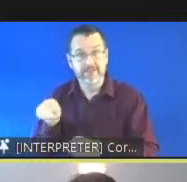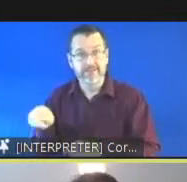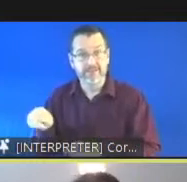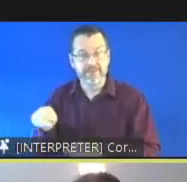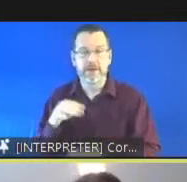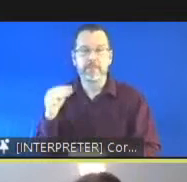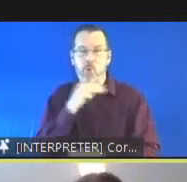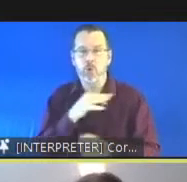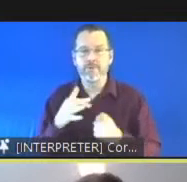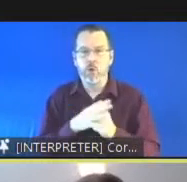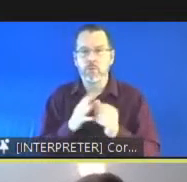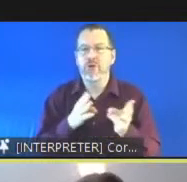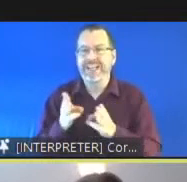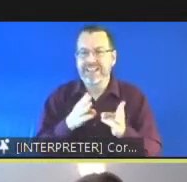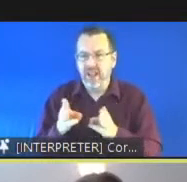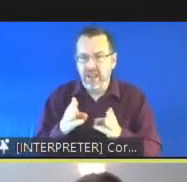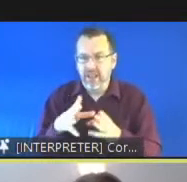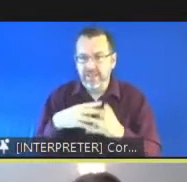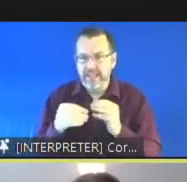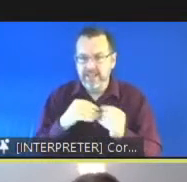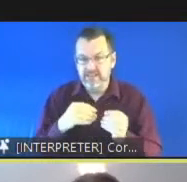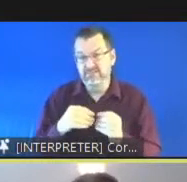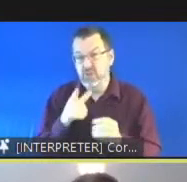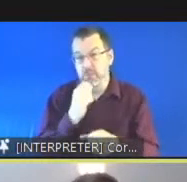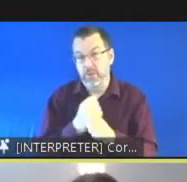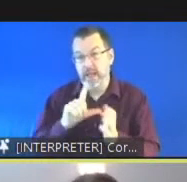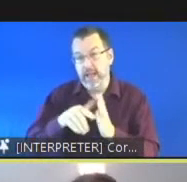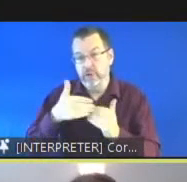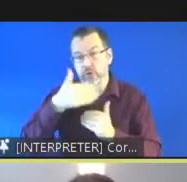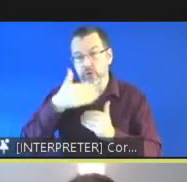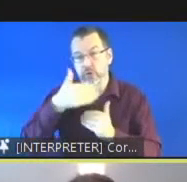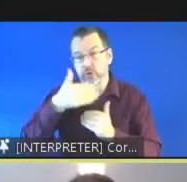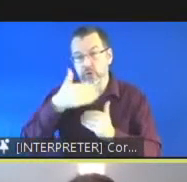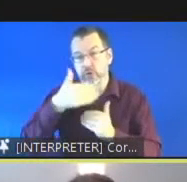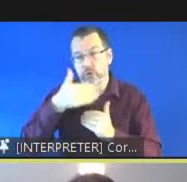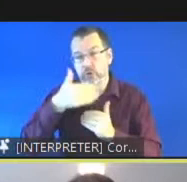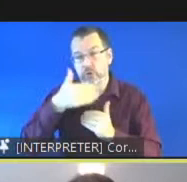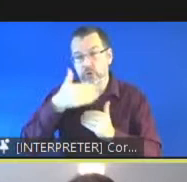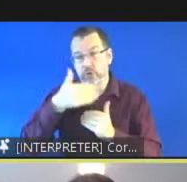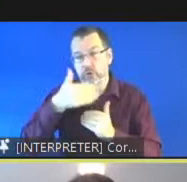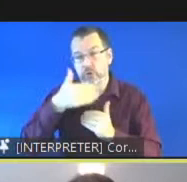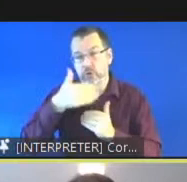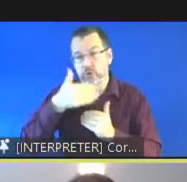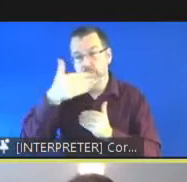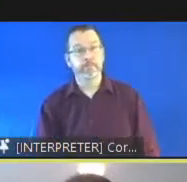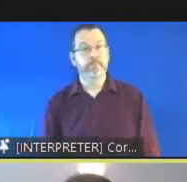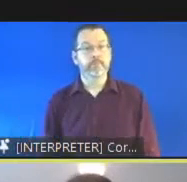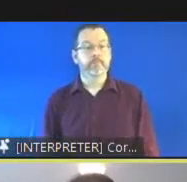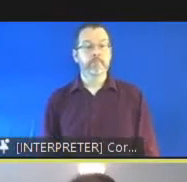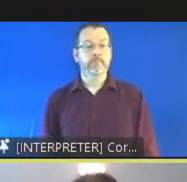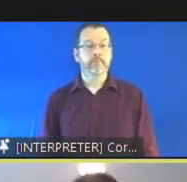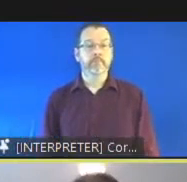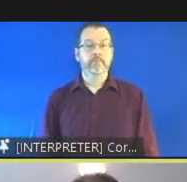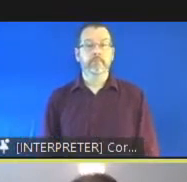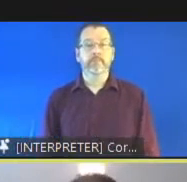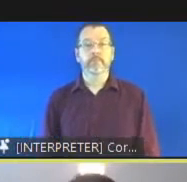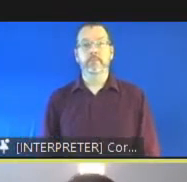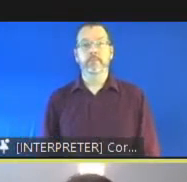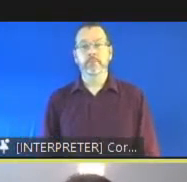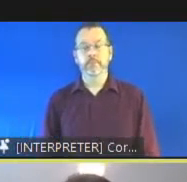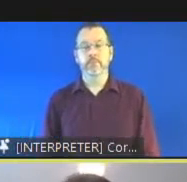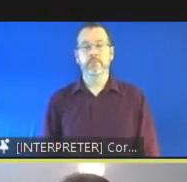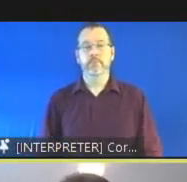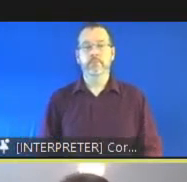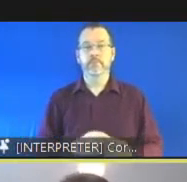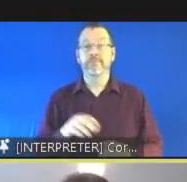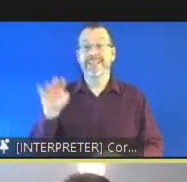issues later on on the next slide then i just really draw attention to some